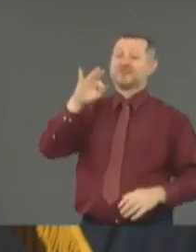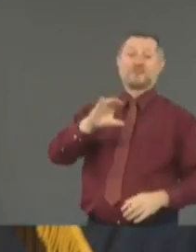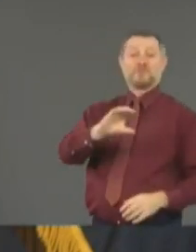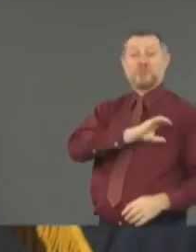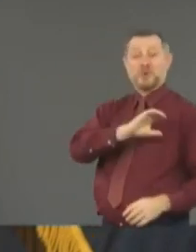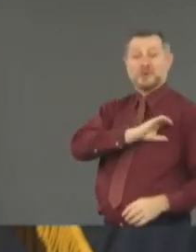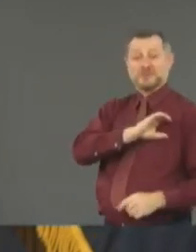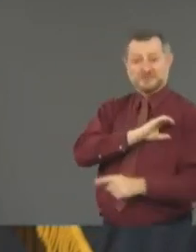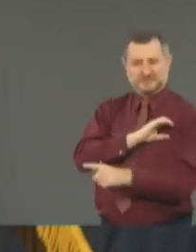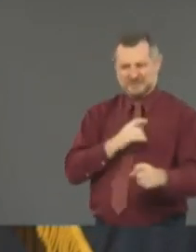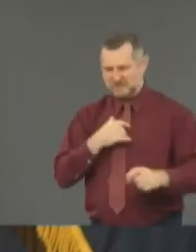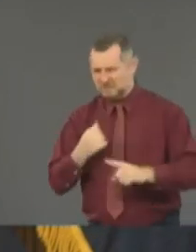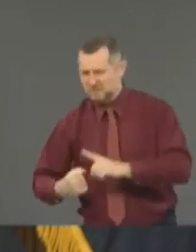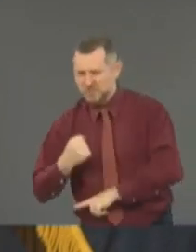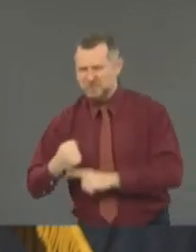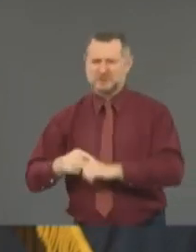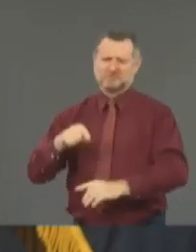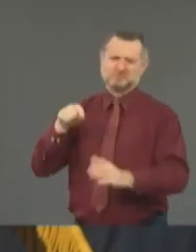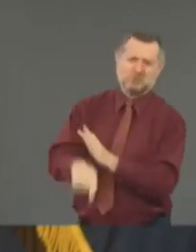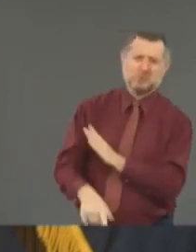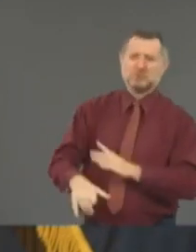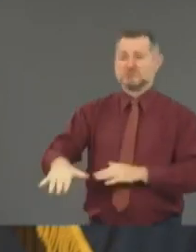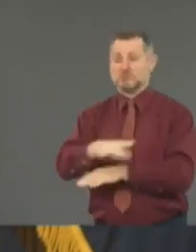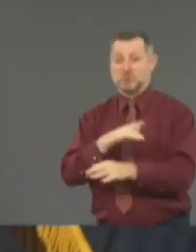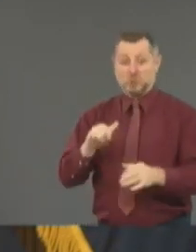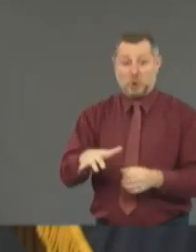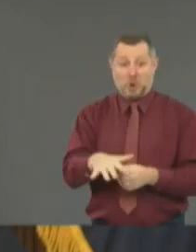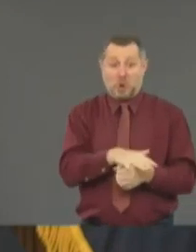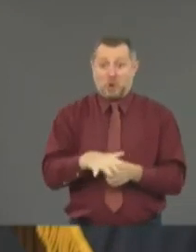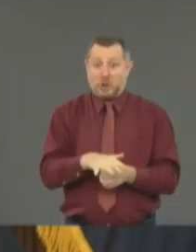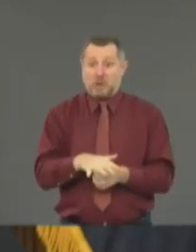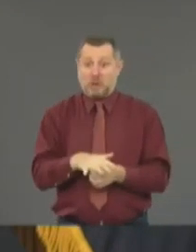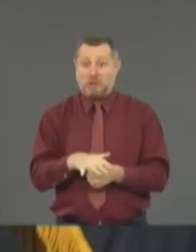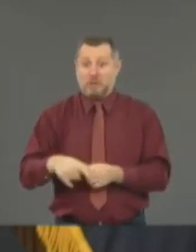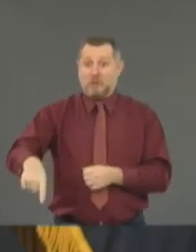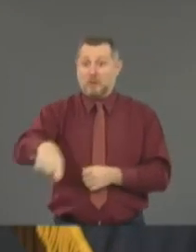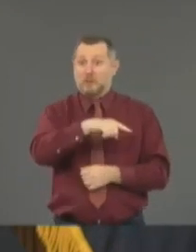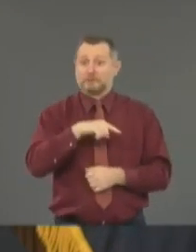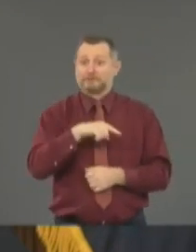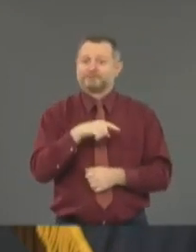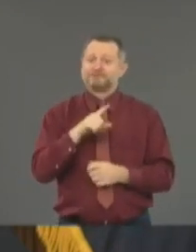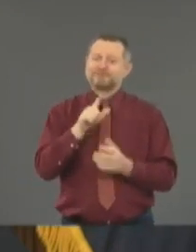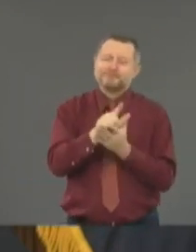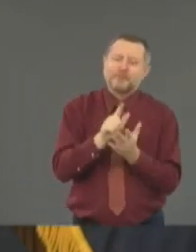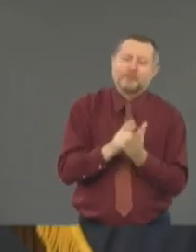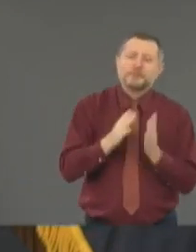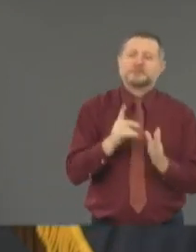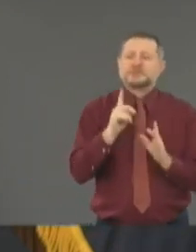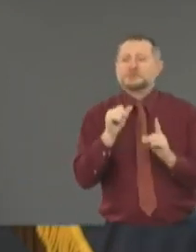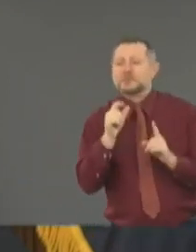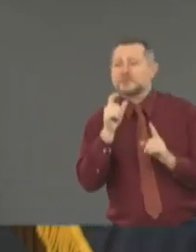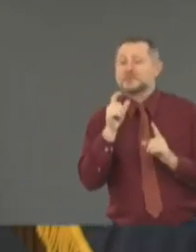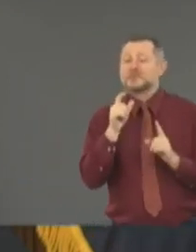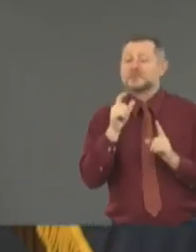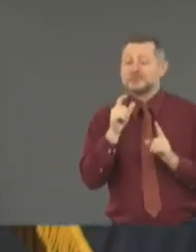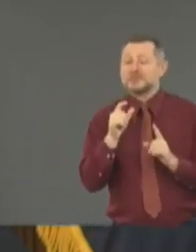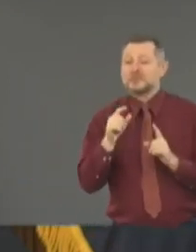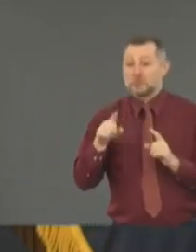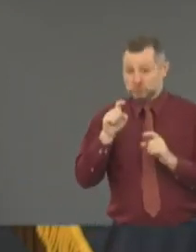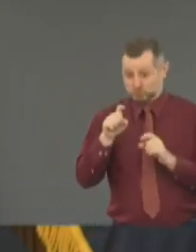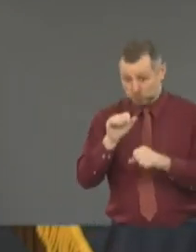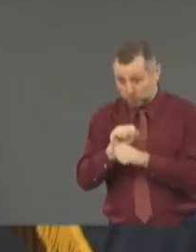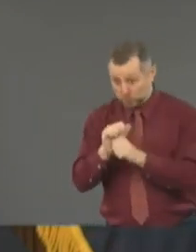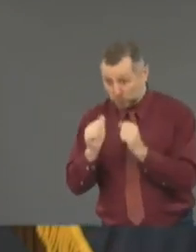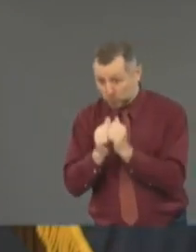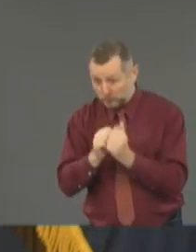handled by the local prosecutor who works with those police day in and day out. And that is the law in this